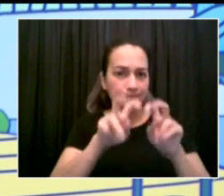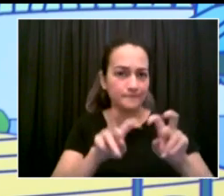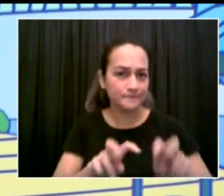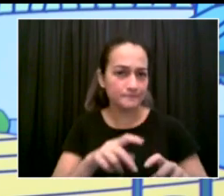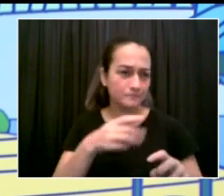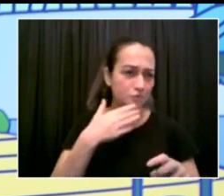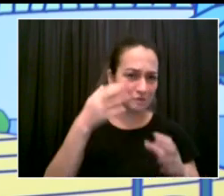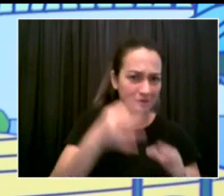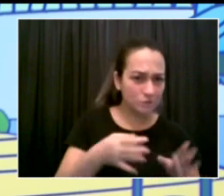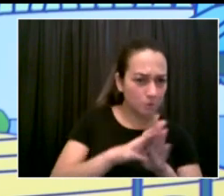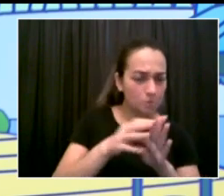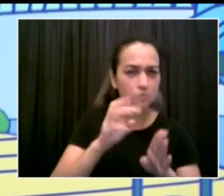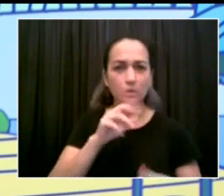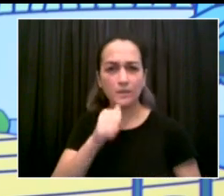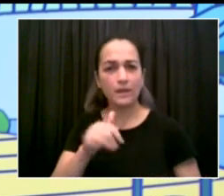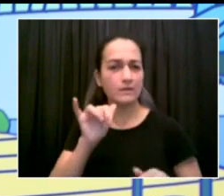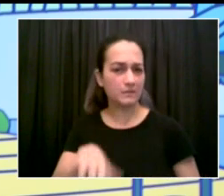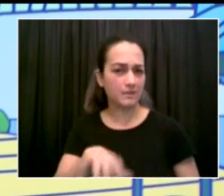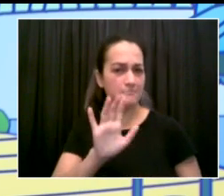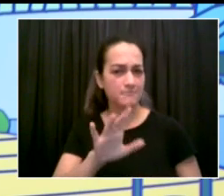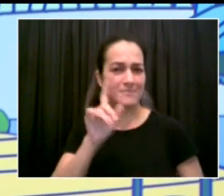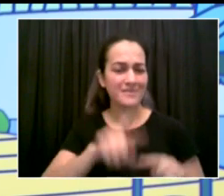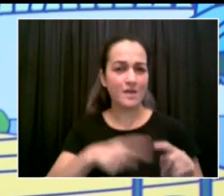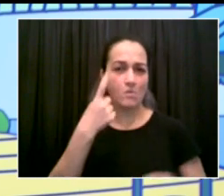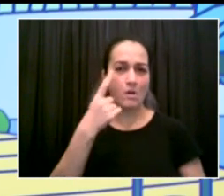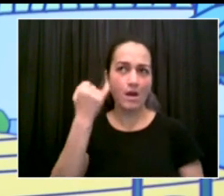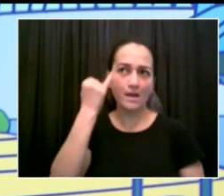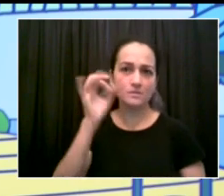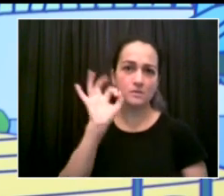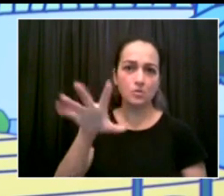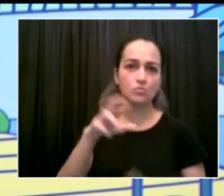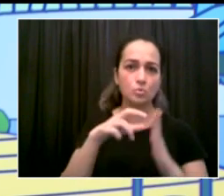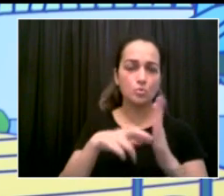But it's going to be done on a case-by-case basis. Go ahead, Paul.